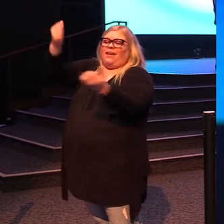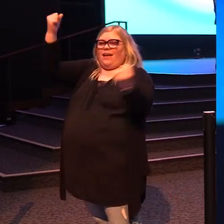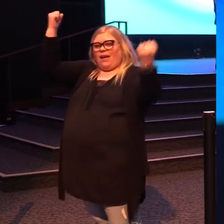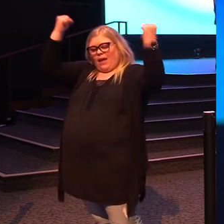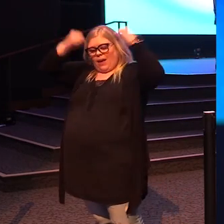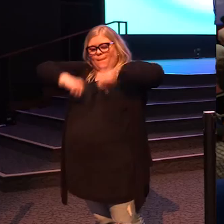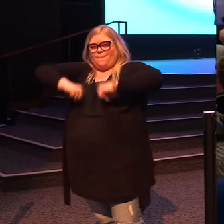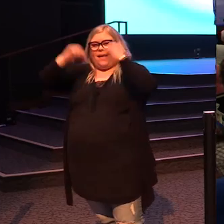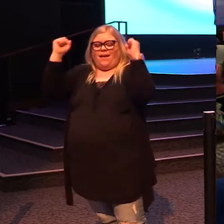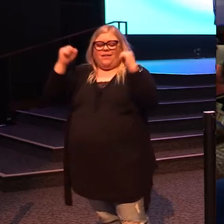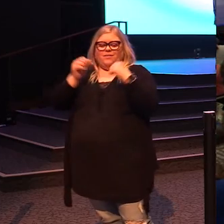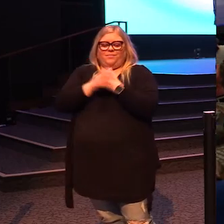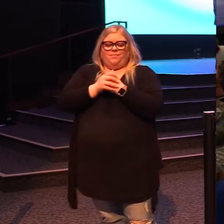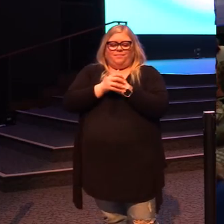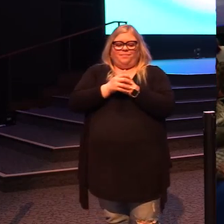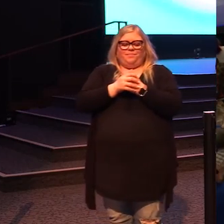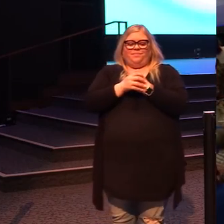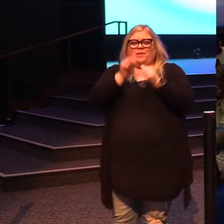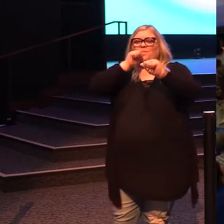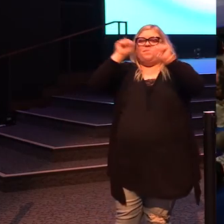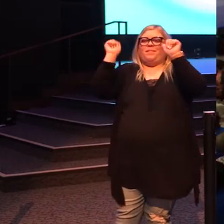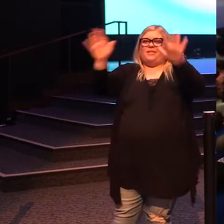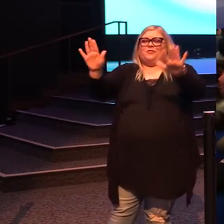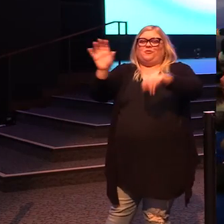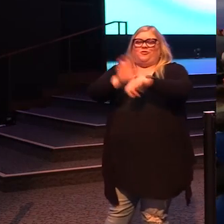amen. Love you, church.